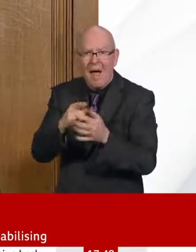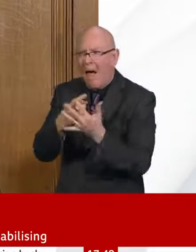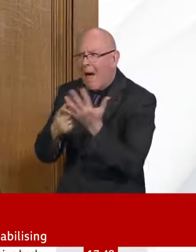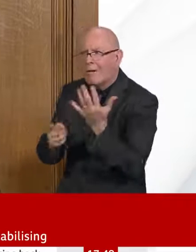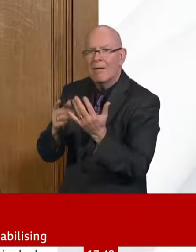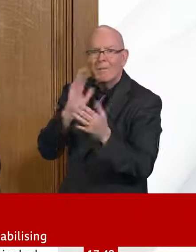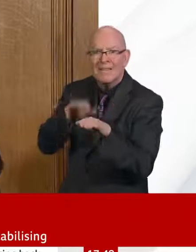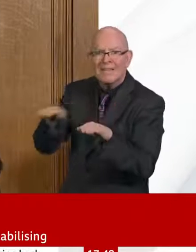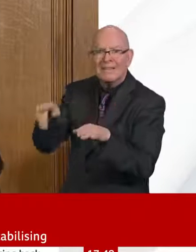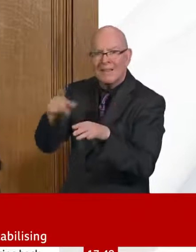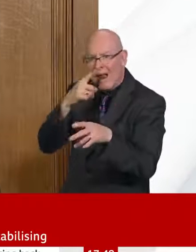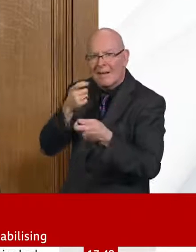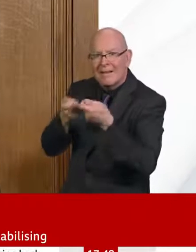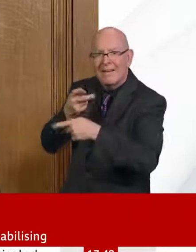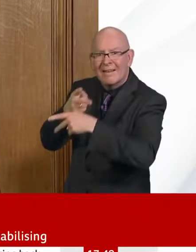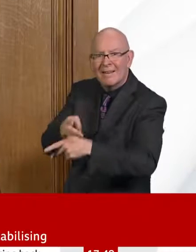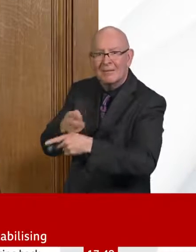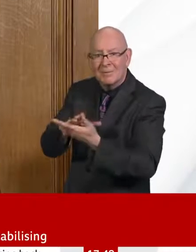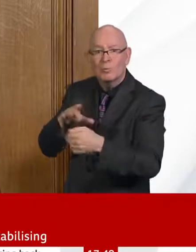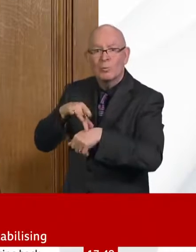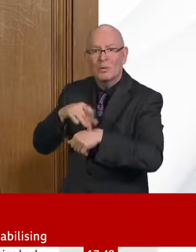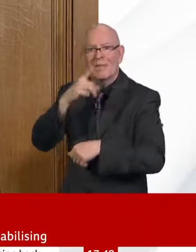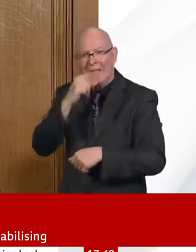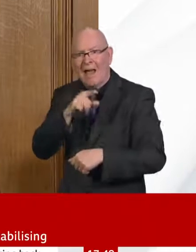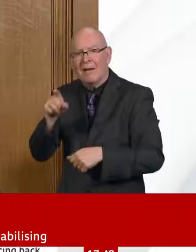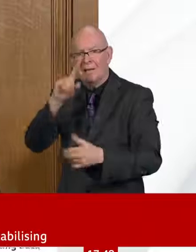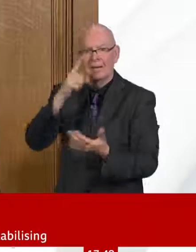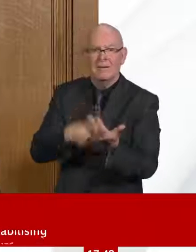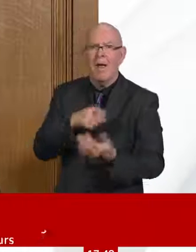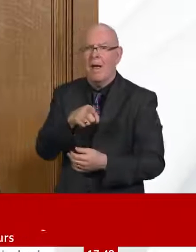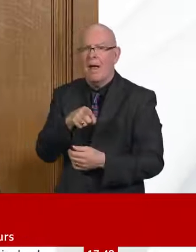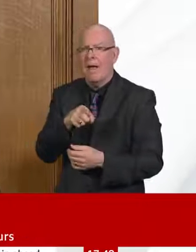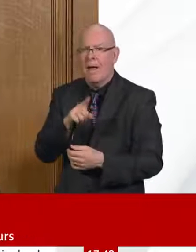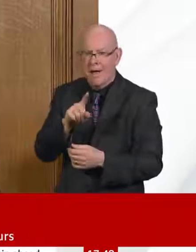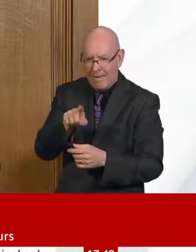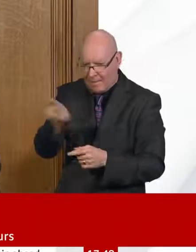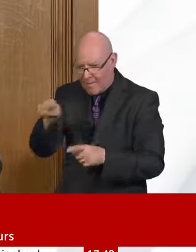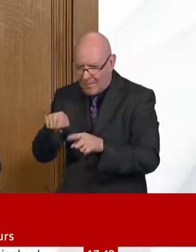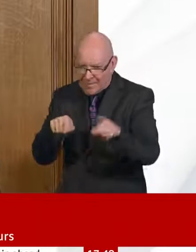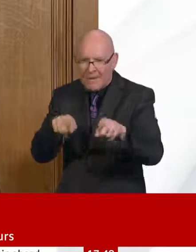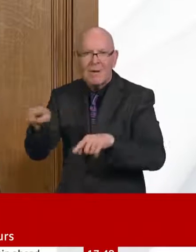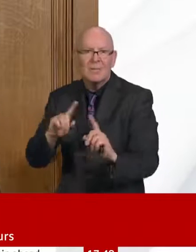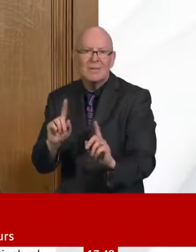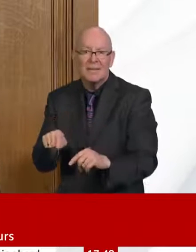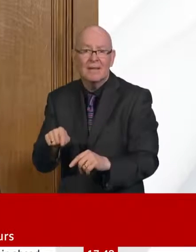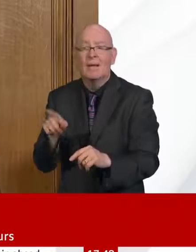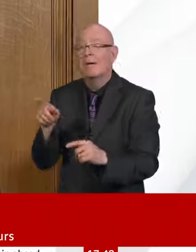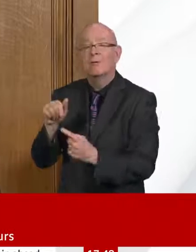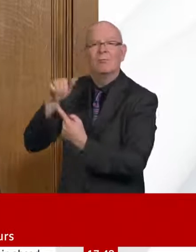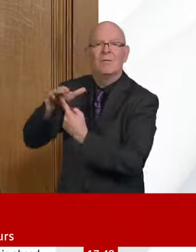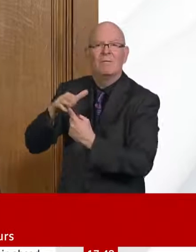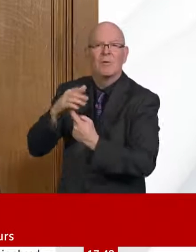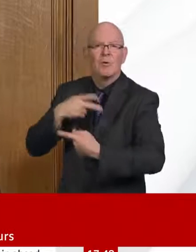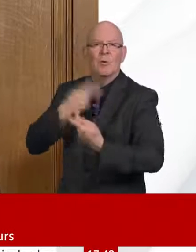way as we always have done. And the fact that we have got the additional capacity in, and we've planned so well to get that additional